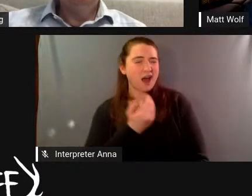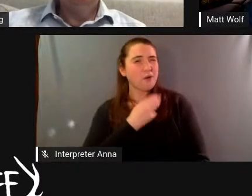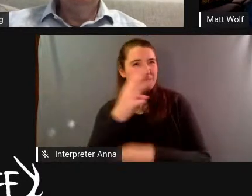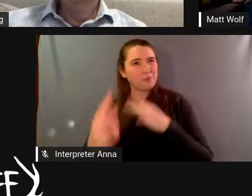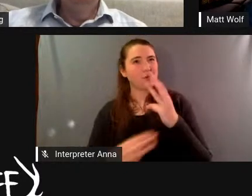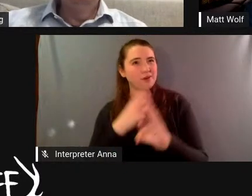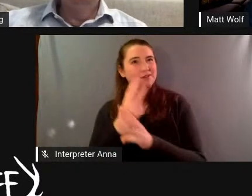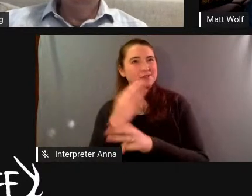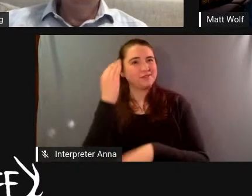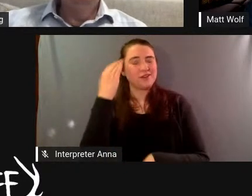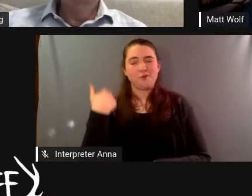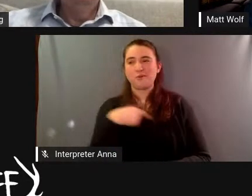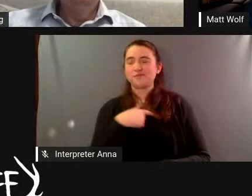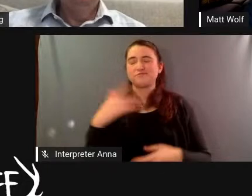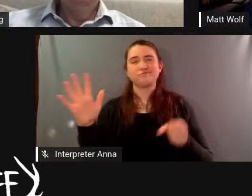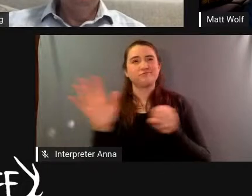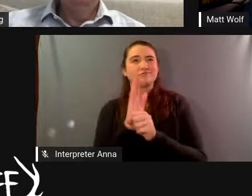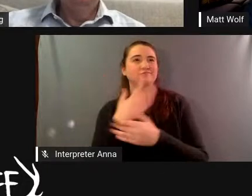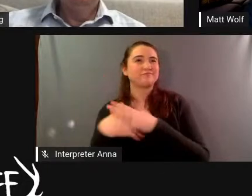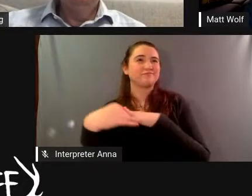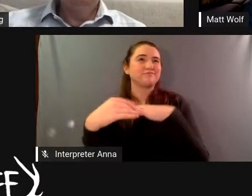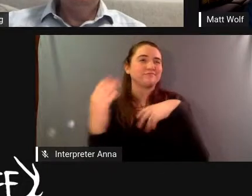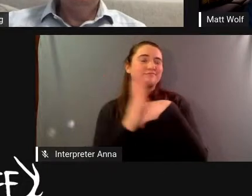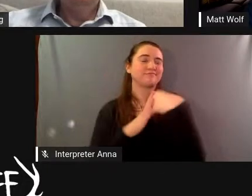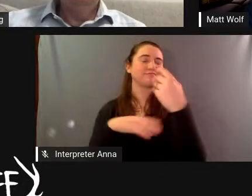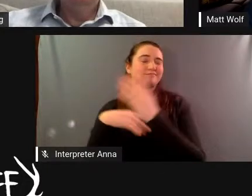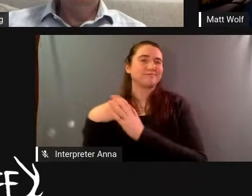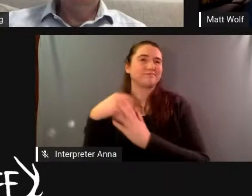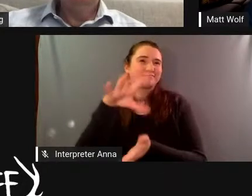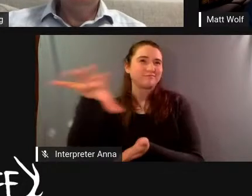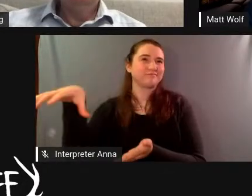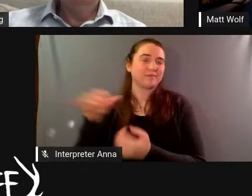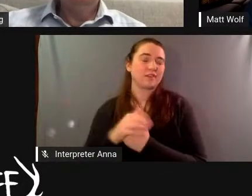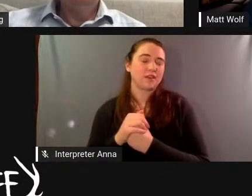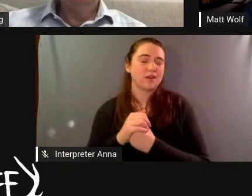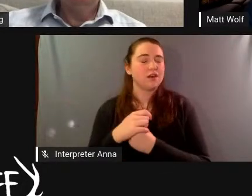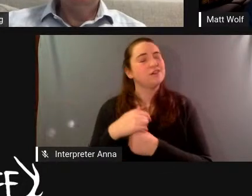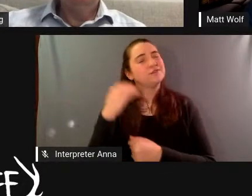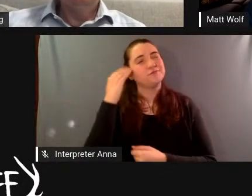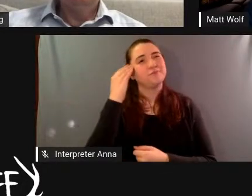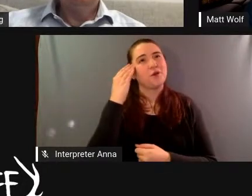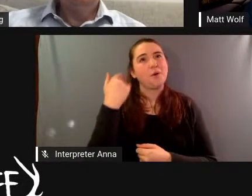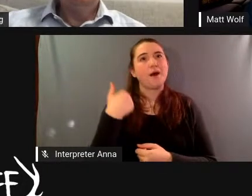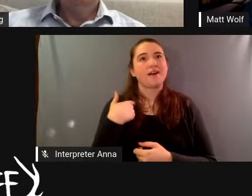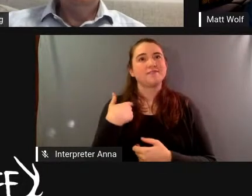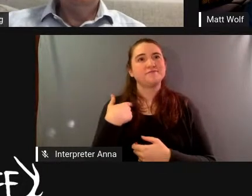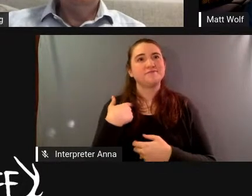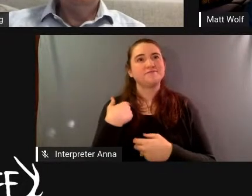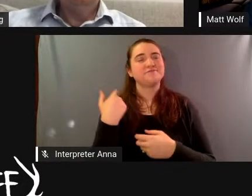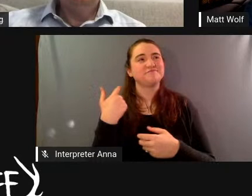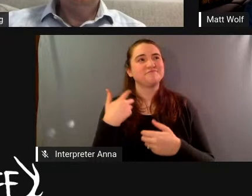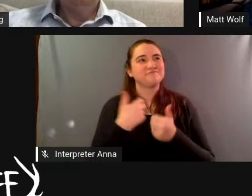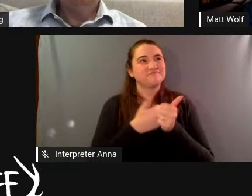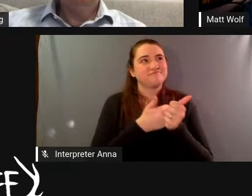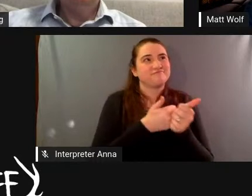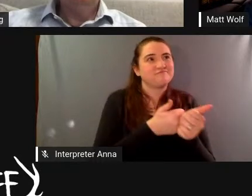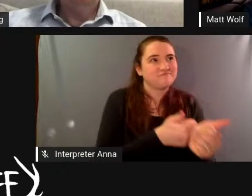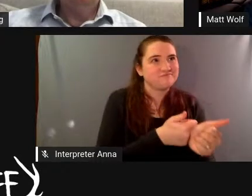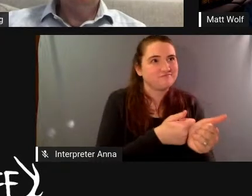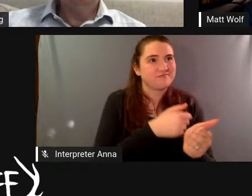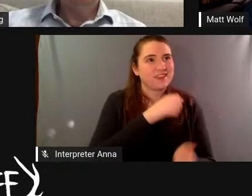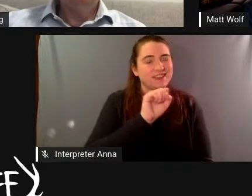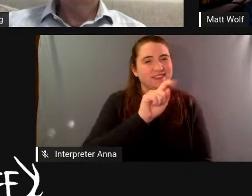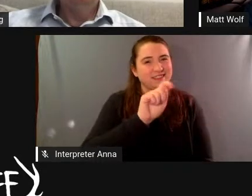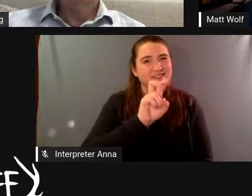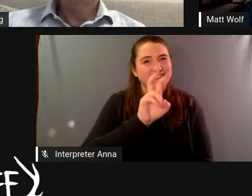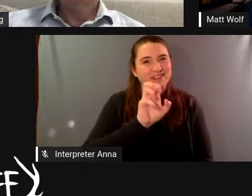totally comfortable with it so you know we you know i've been tracking uh steve bannon he was a kennedy democrat a